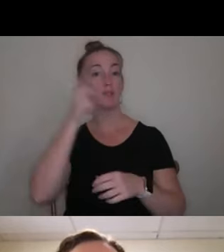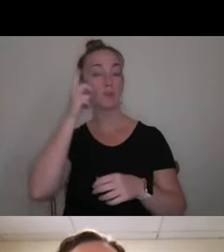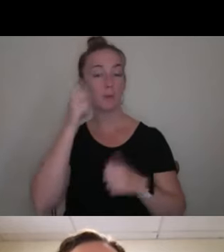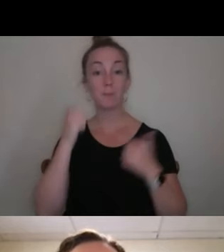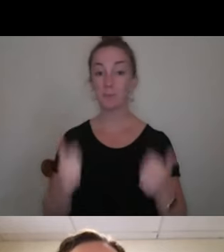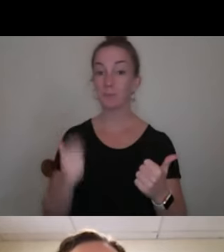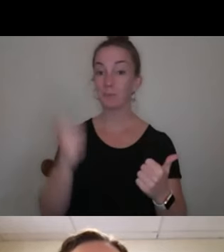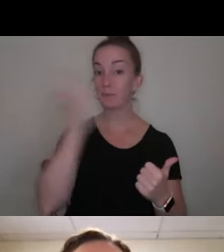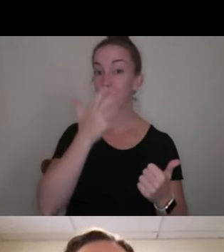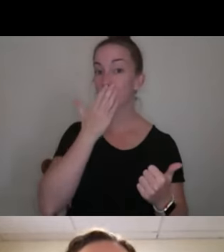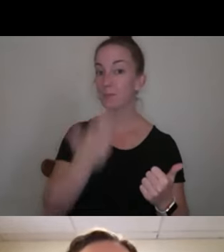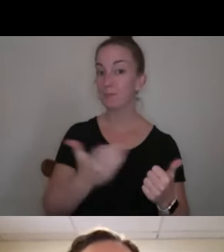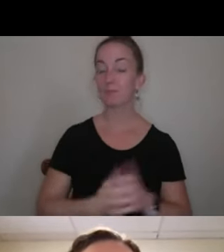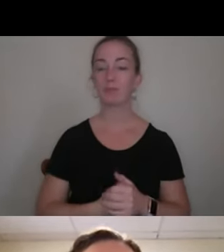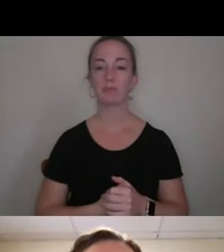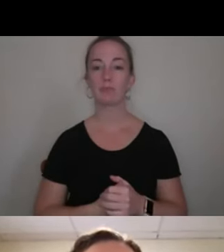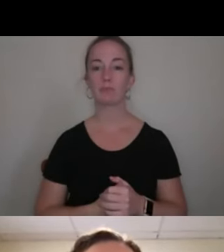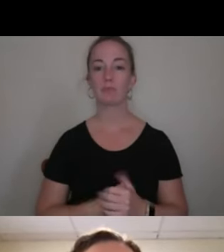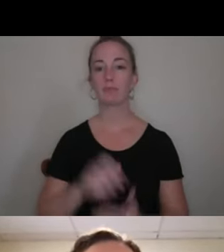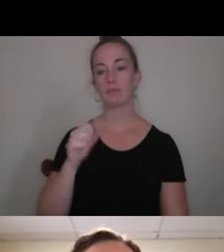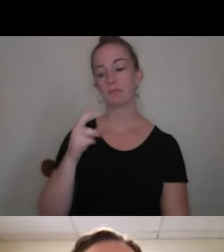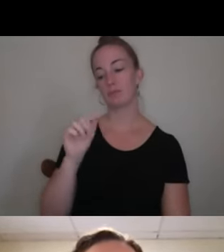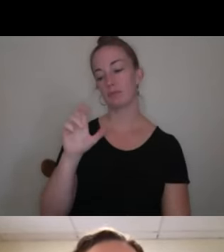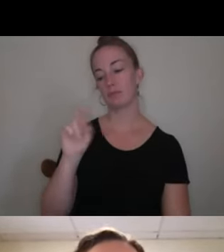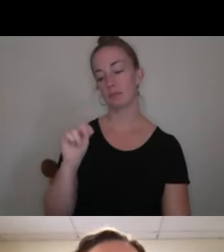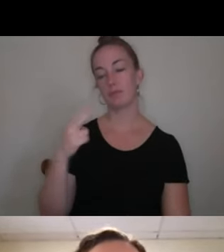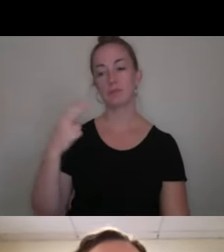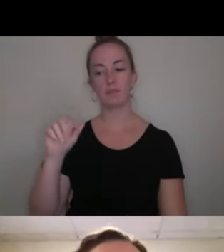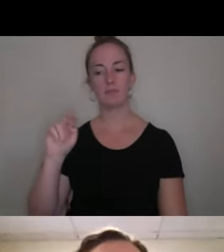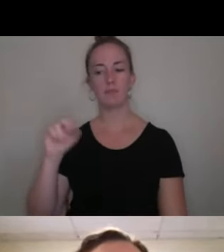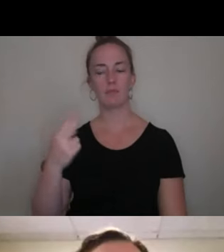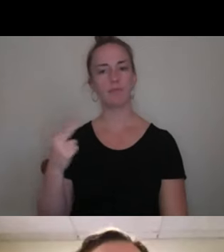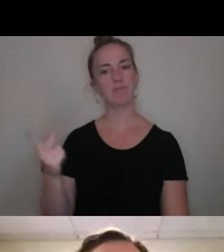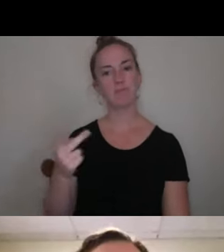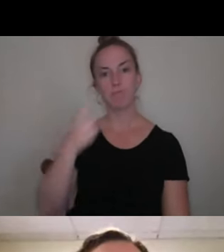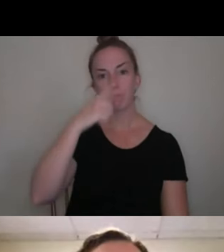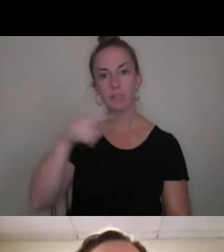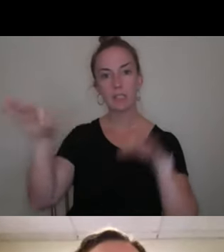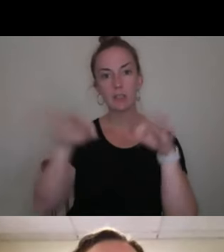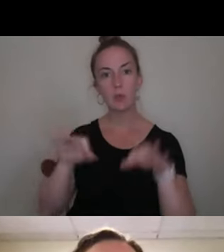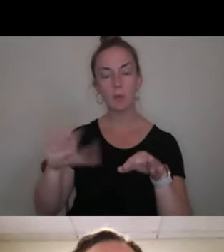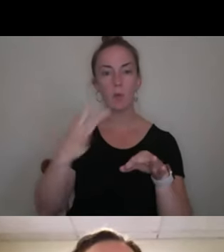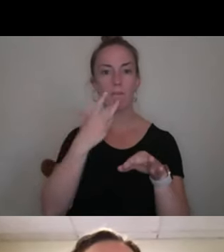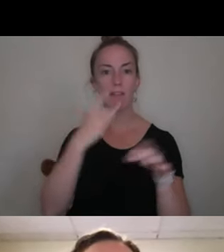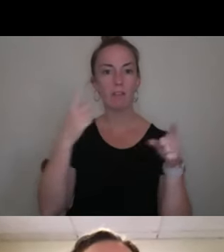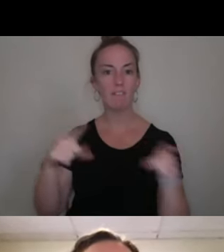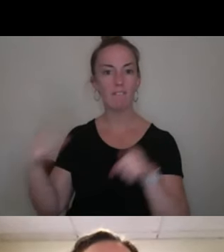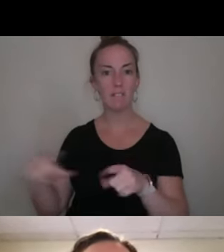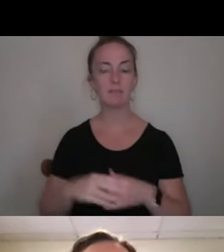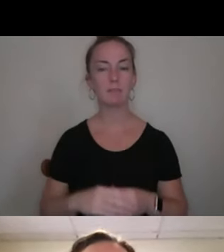Thanks. Sharon and Hannah, would you describe a favorite event of yours that's on campus?